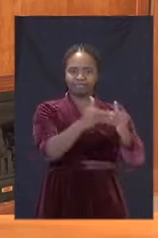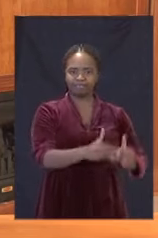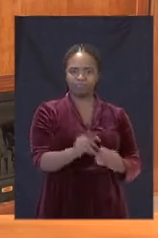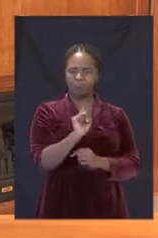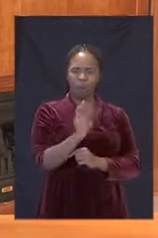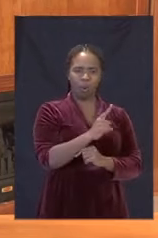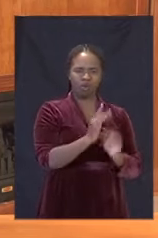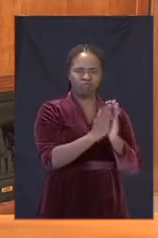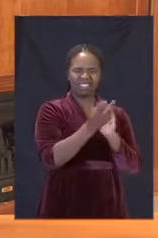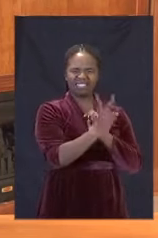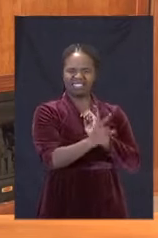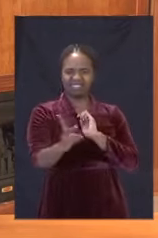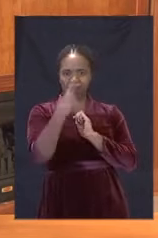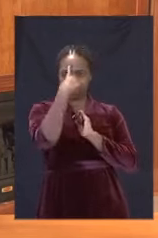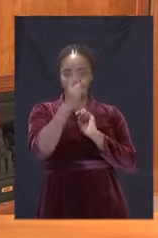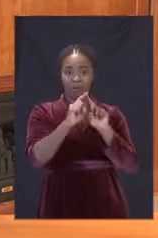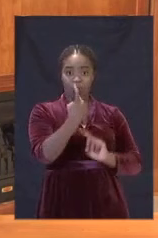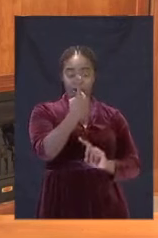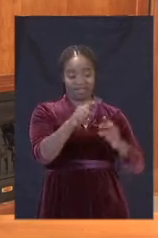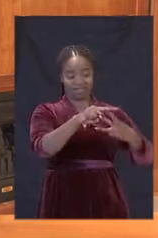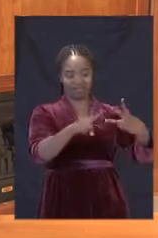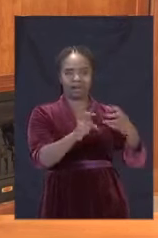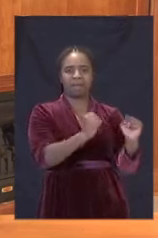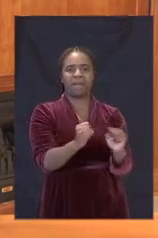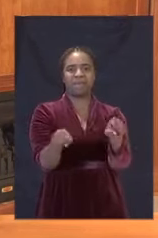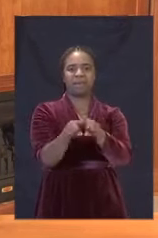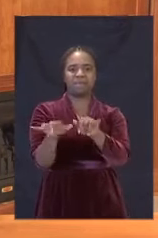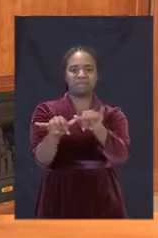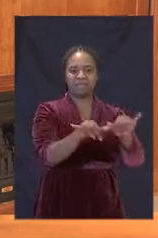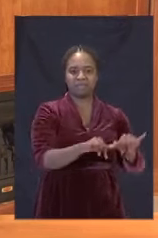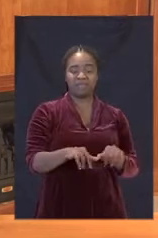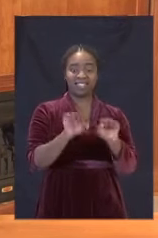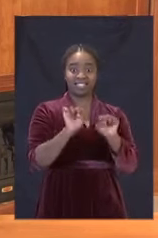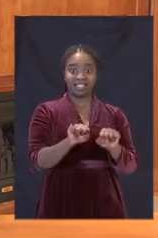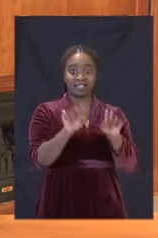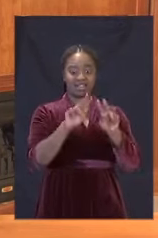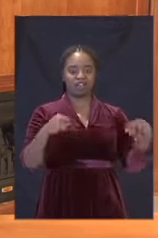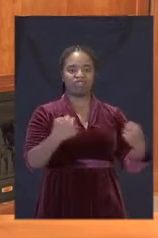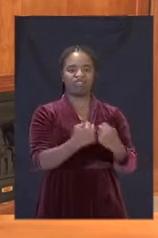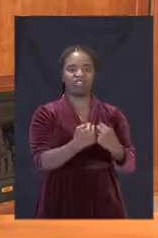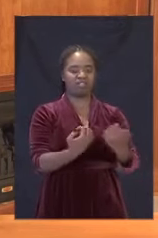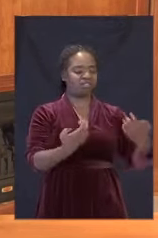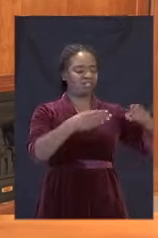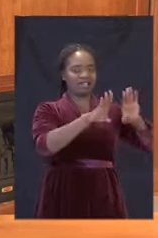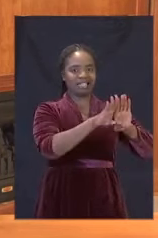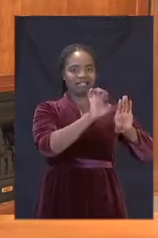Although the nationwide lockdown has curtailed the activities of our faith-based organizations,